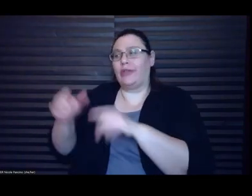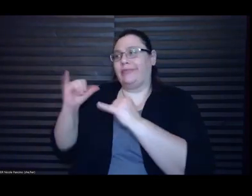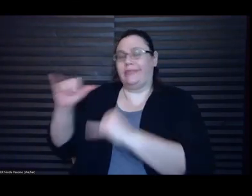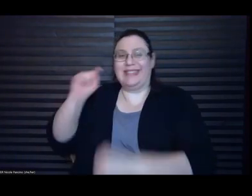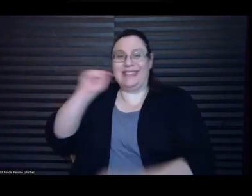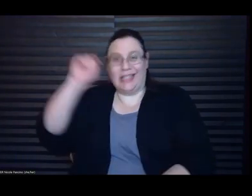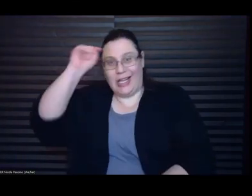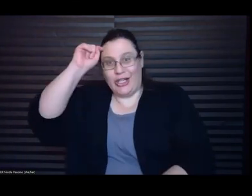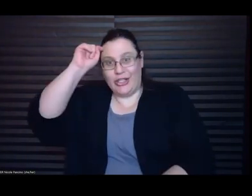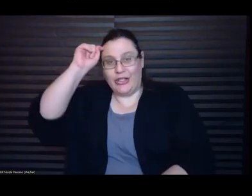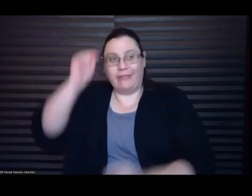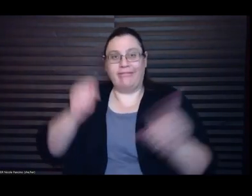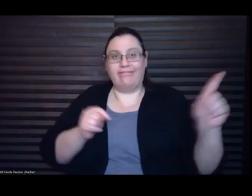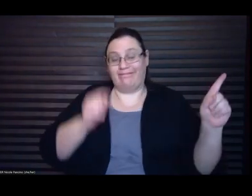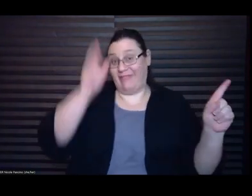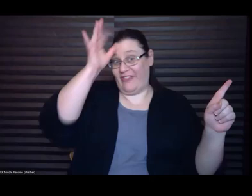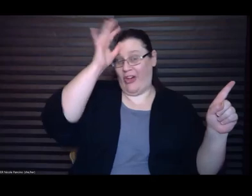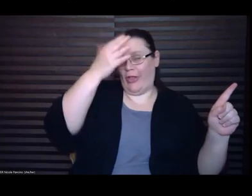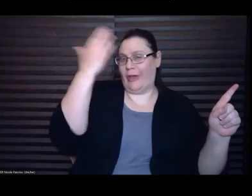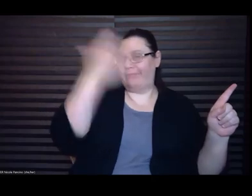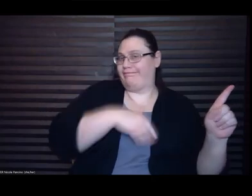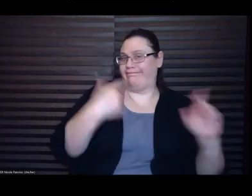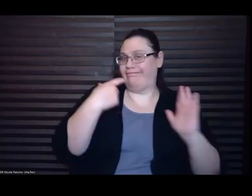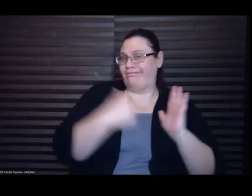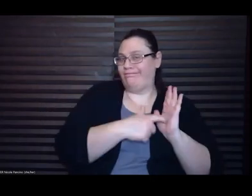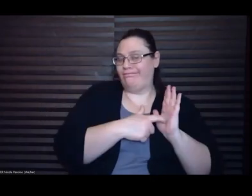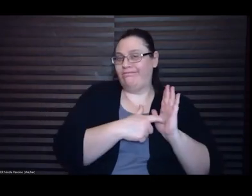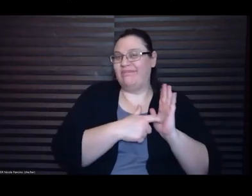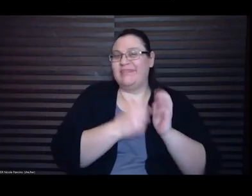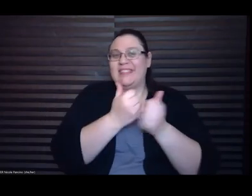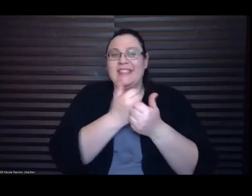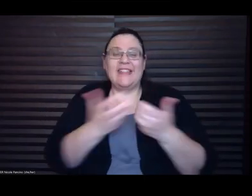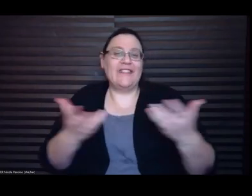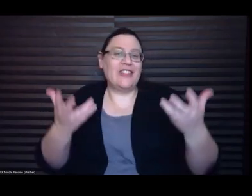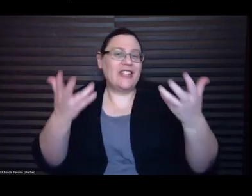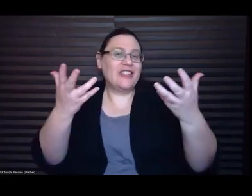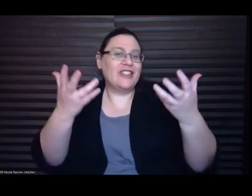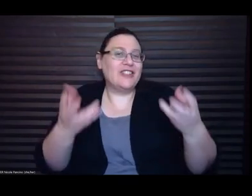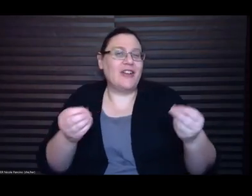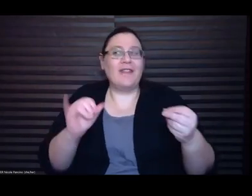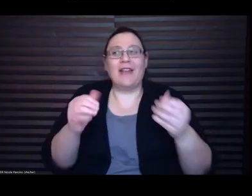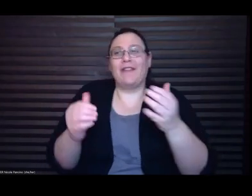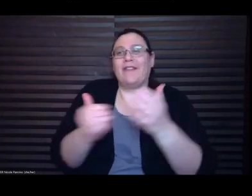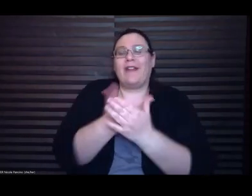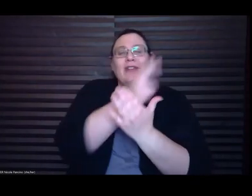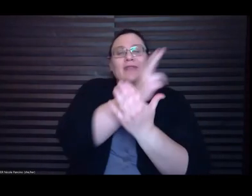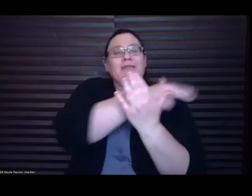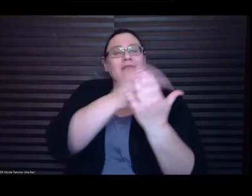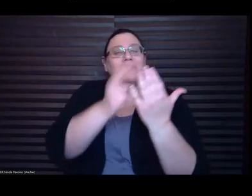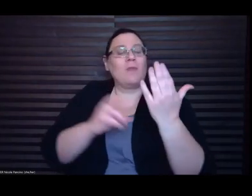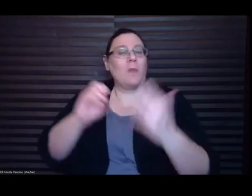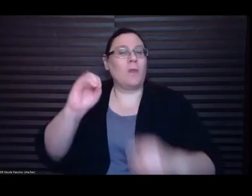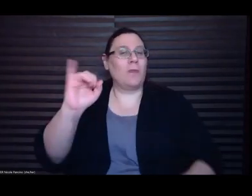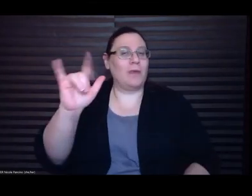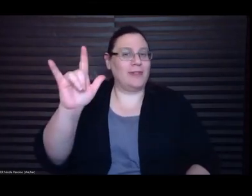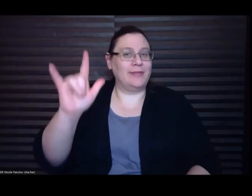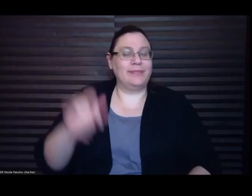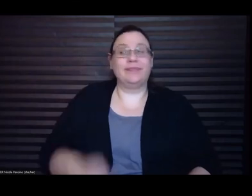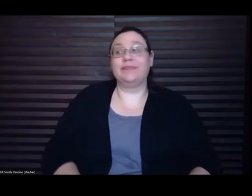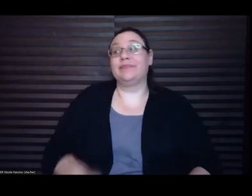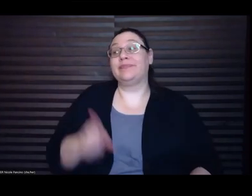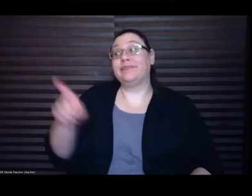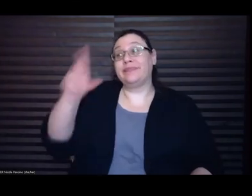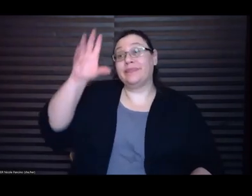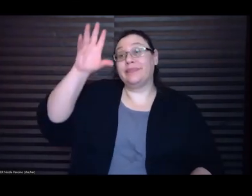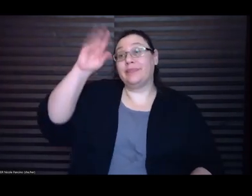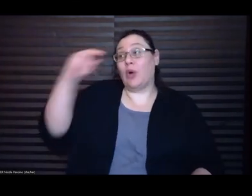soft, like a fresh oil painting. The boy is not facing me. I see the muscles of his